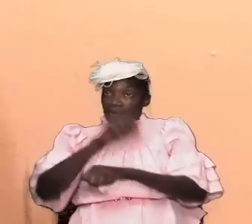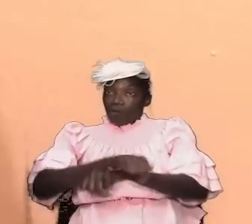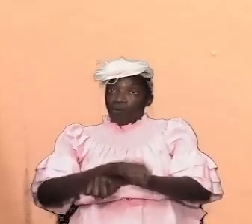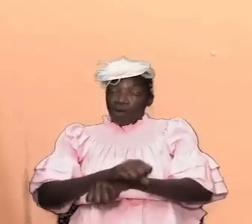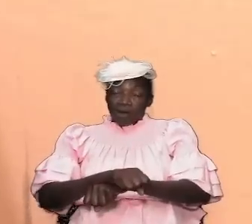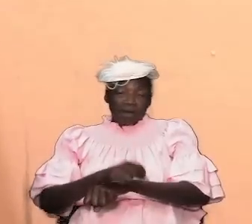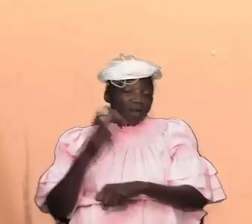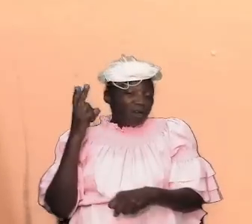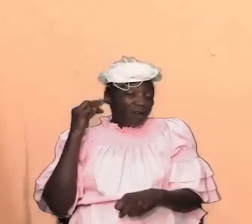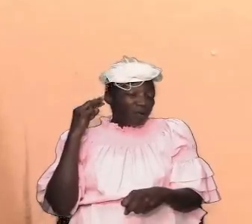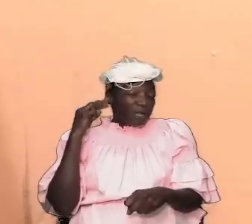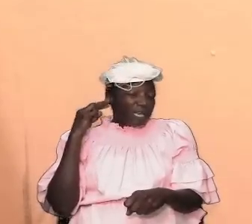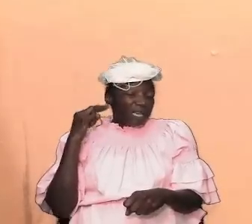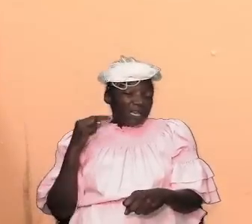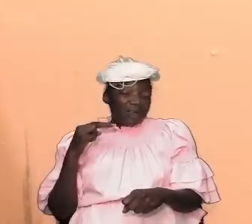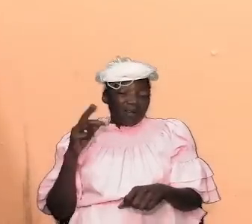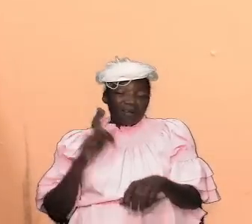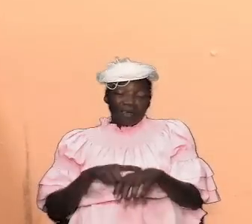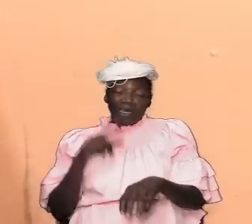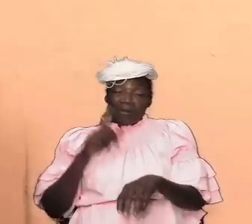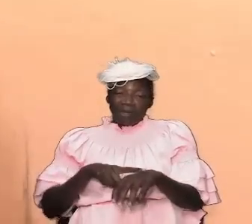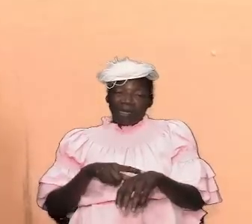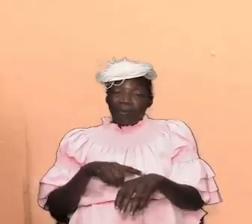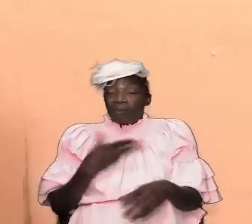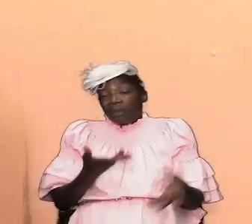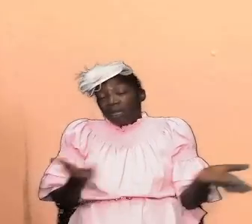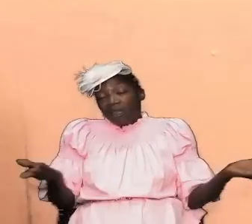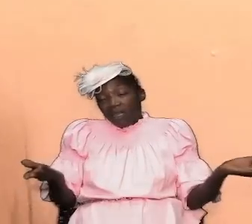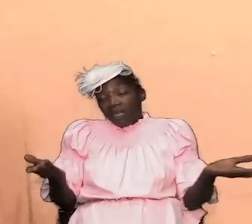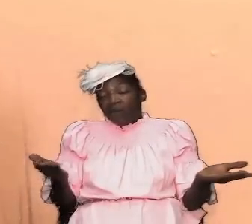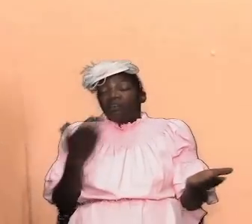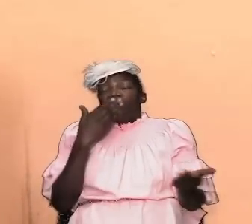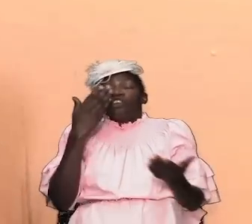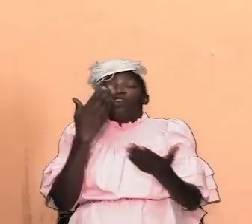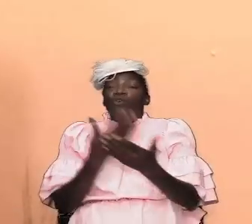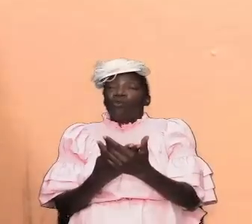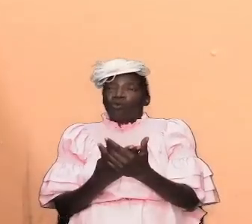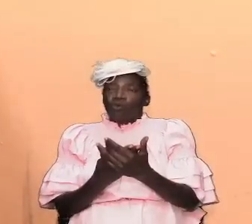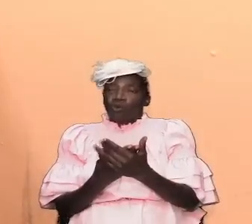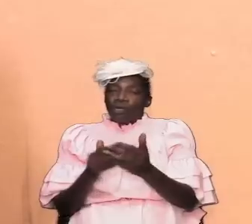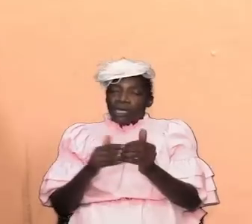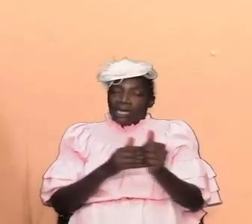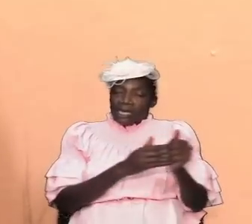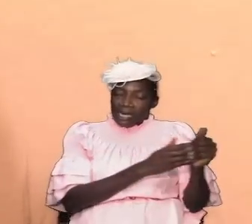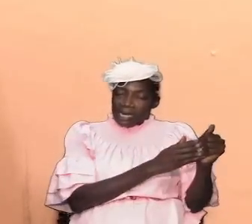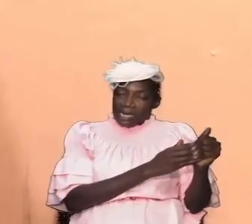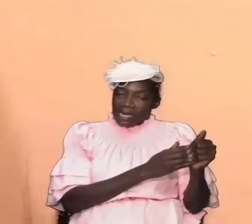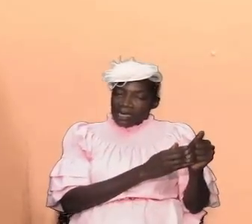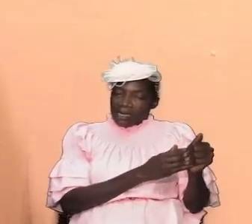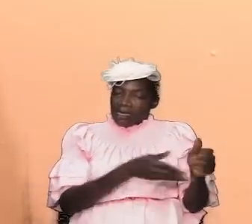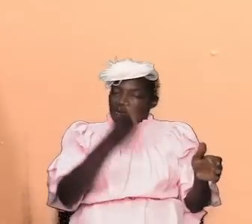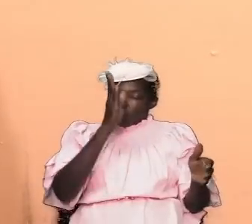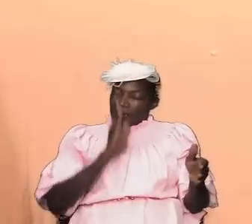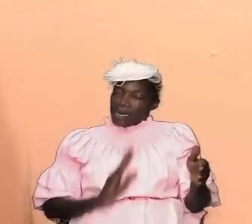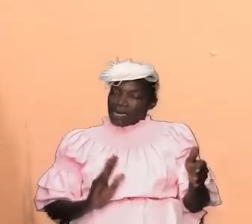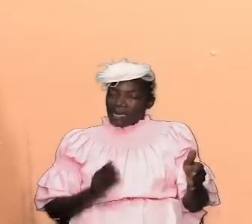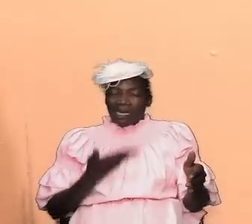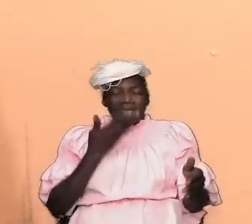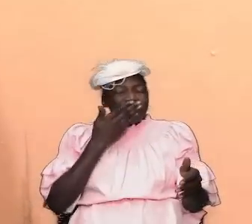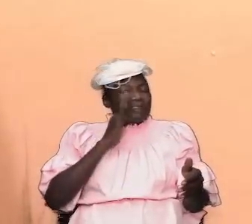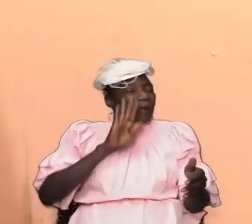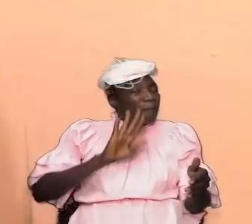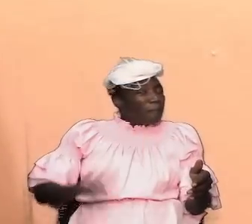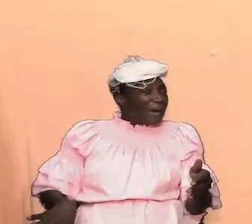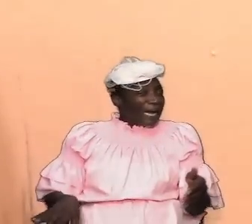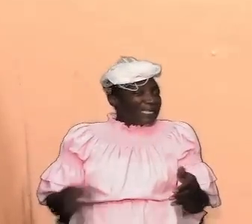heard that from time to time there is the good that is led by almighty god and there is a bad and